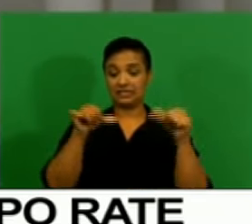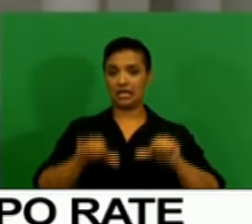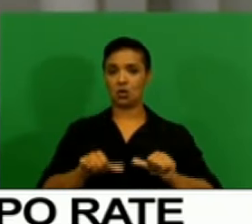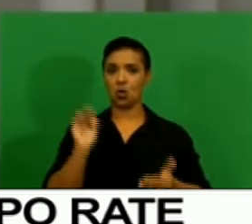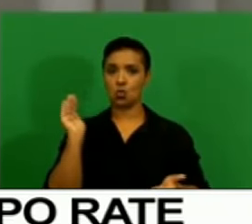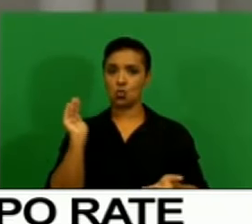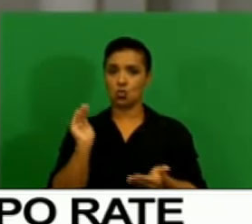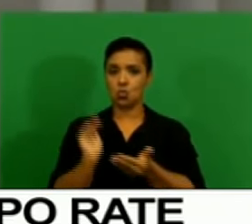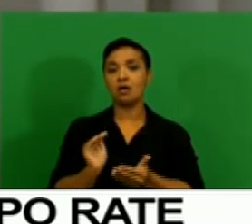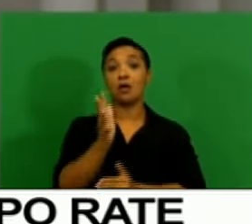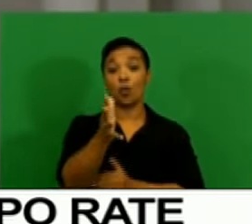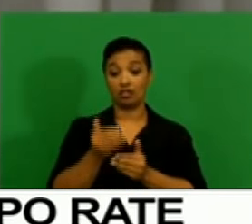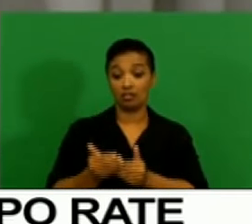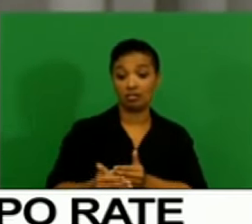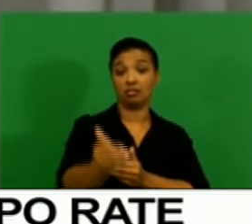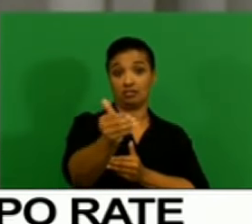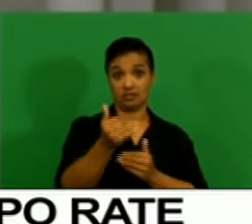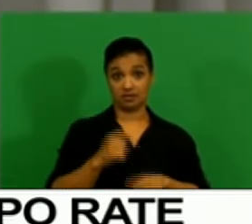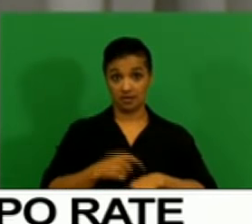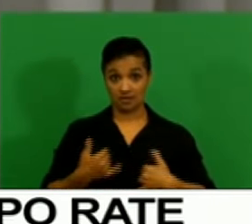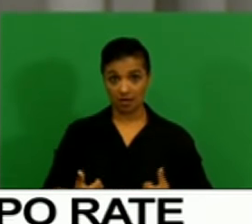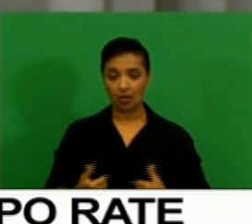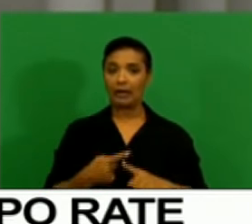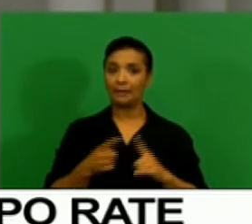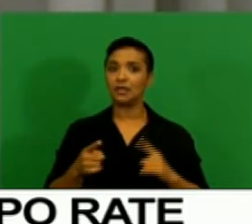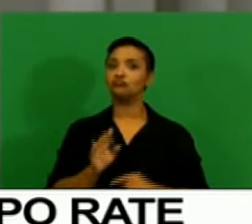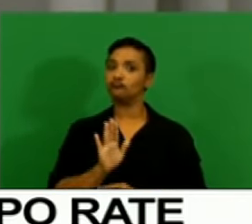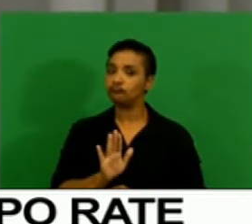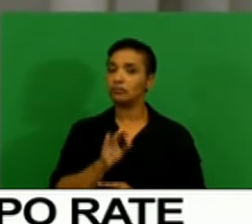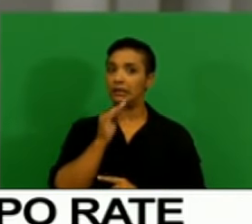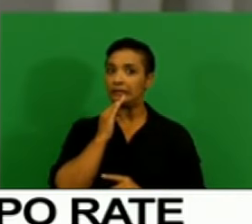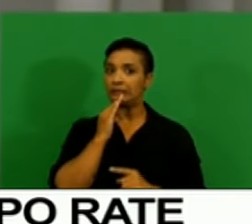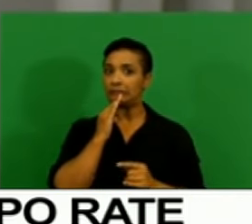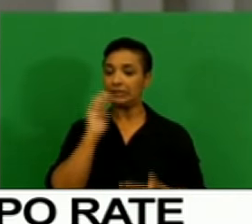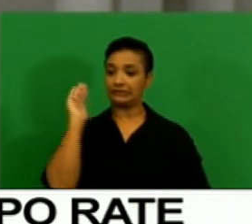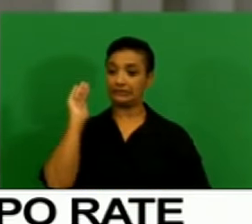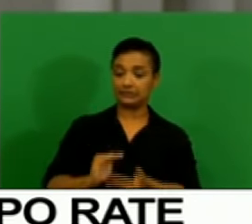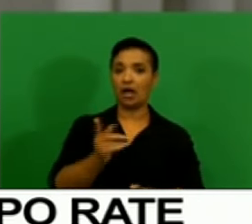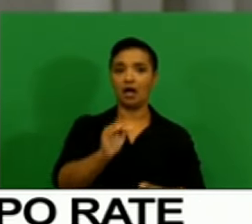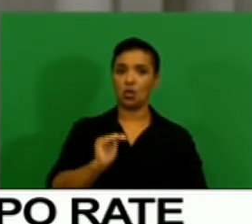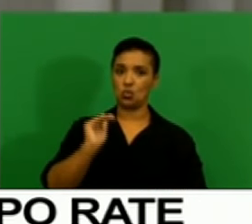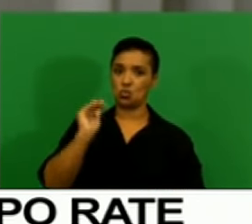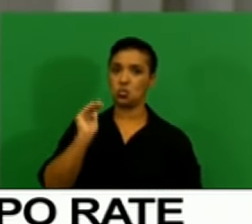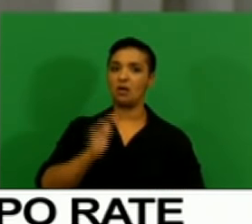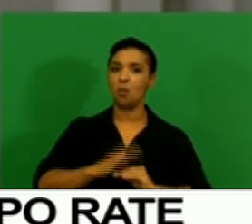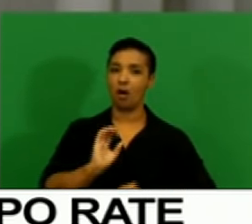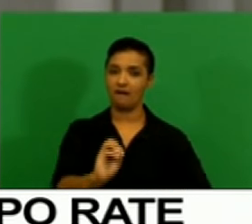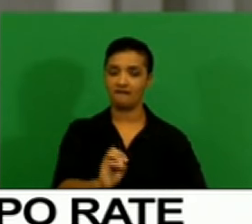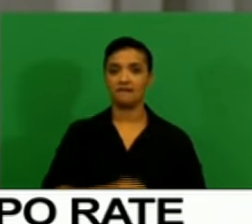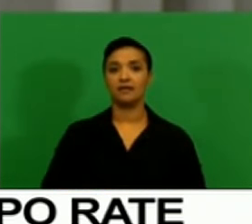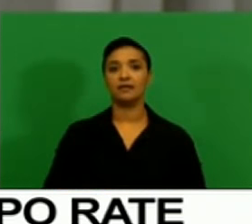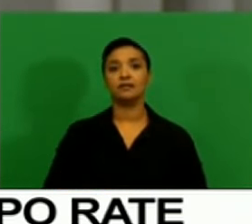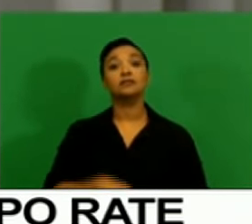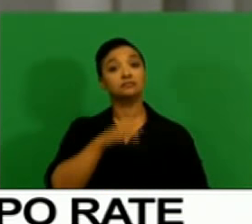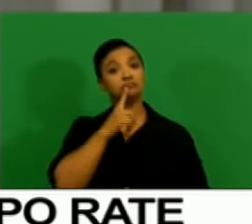over the forecast period, it remains relatively wide. In line with the recent